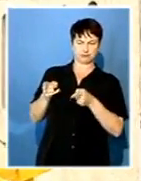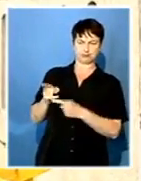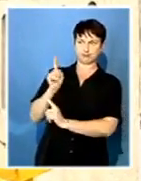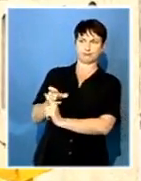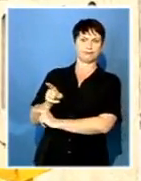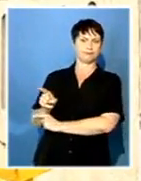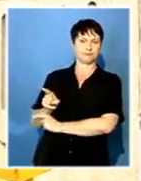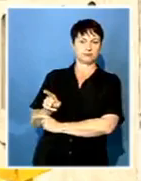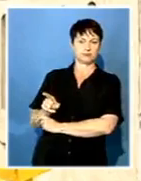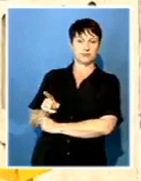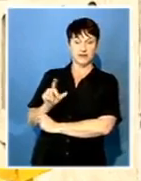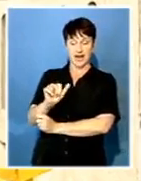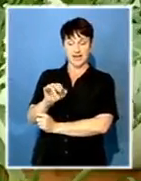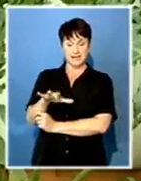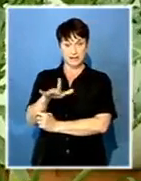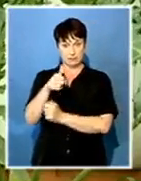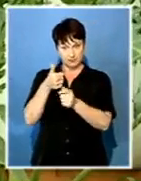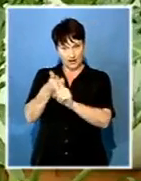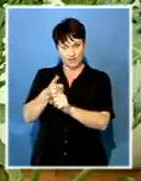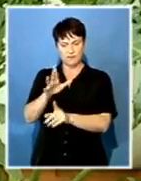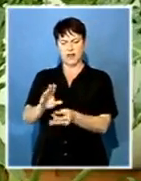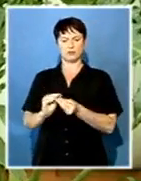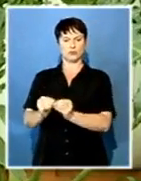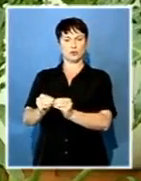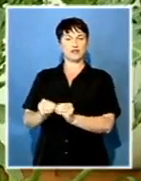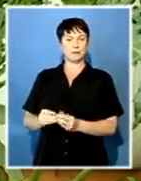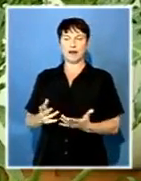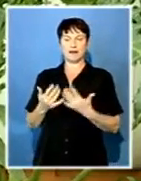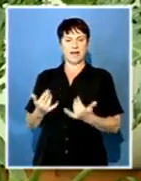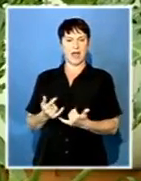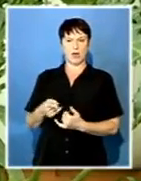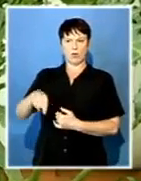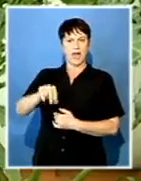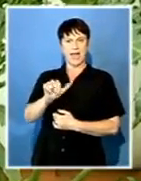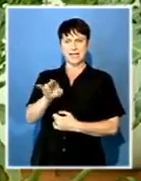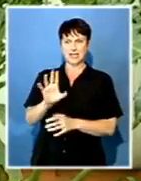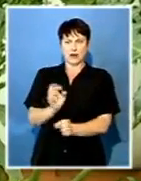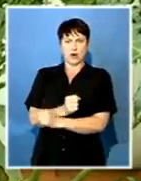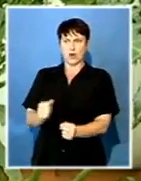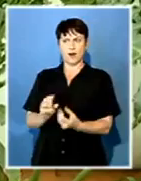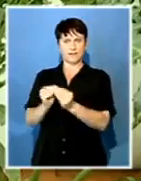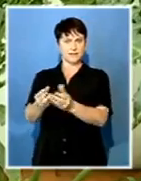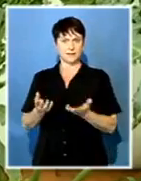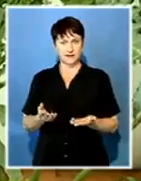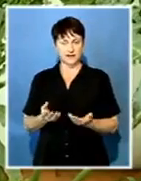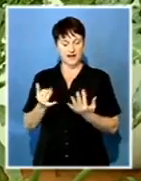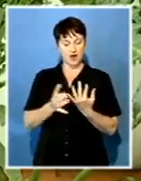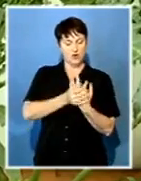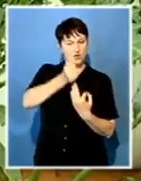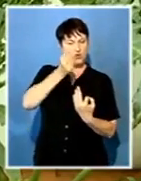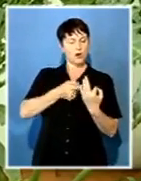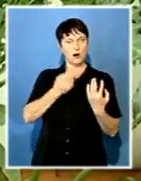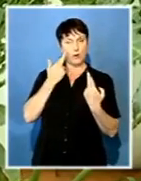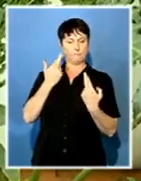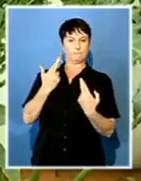are going to solve correct problems within the ANC, that platform does no longer exist within the party. So, hopes are within the tripartite alliance